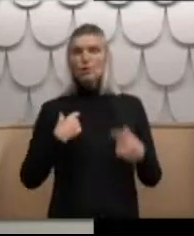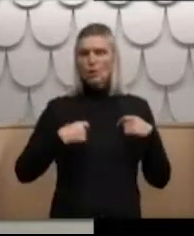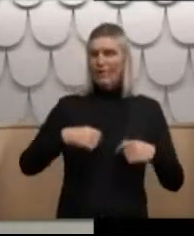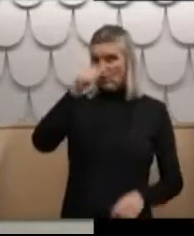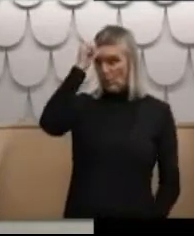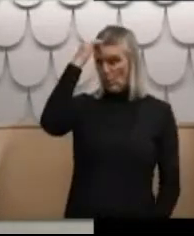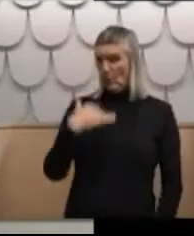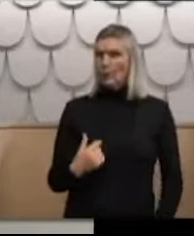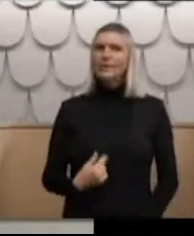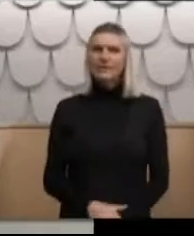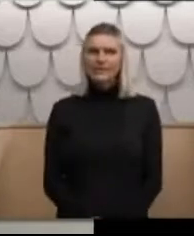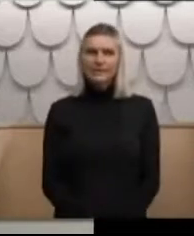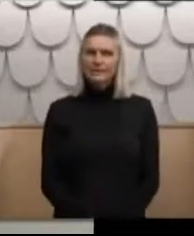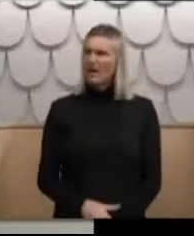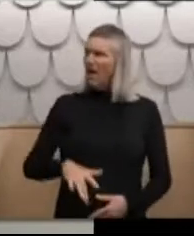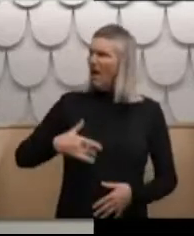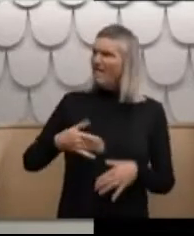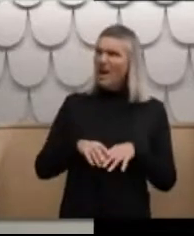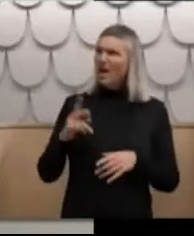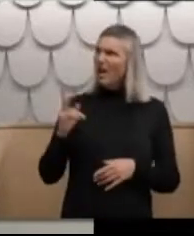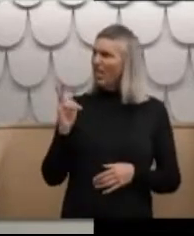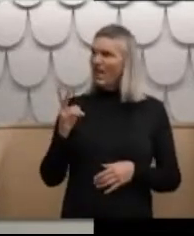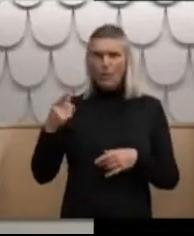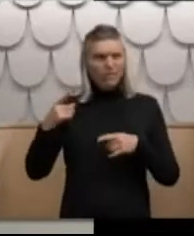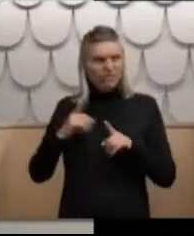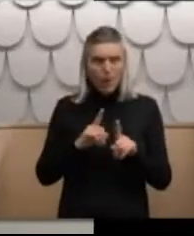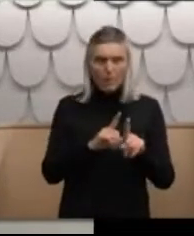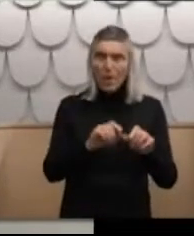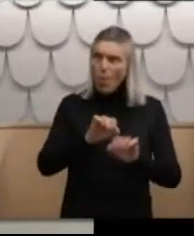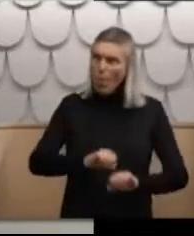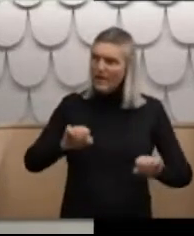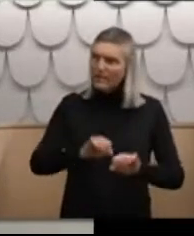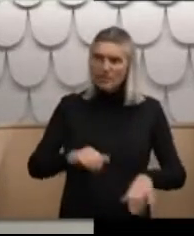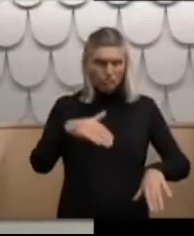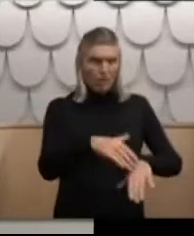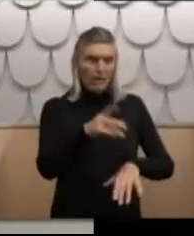It actually felt like they were just following me and waiting for me to do something bad again.